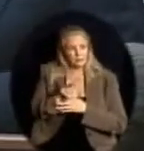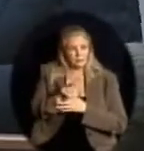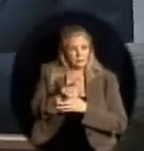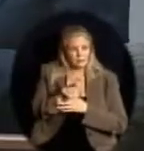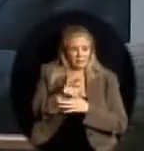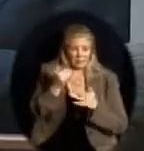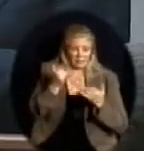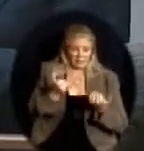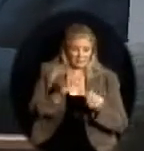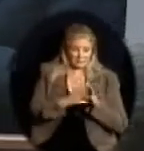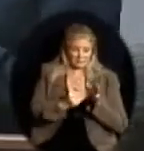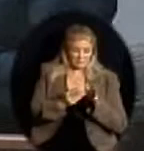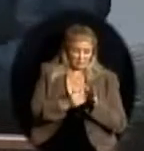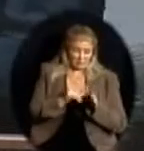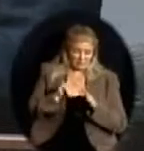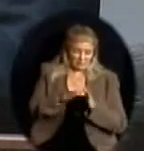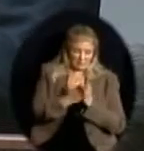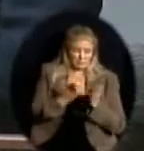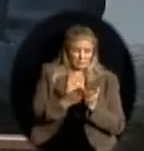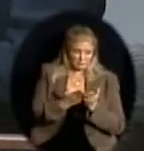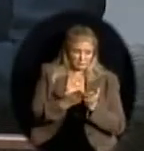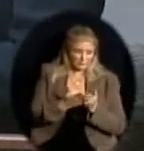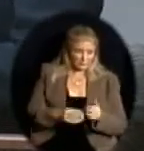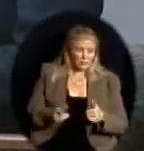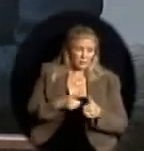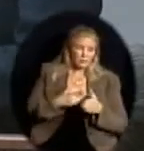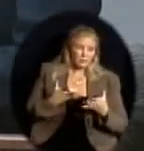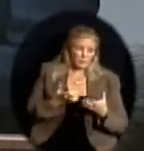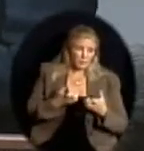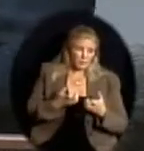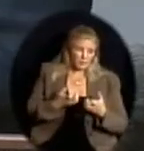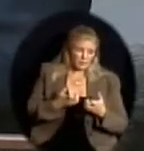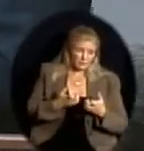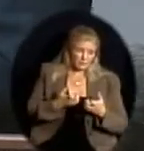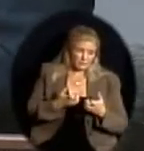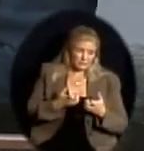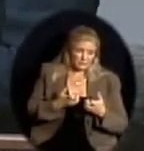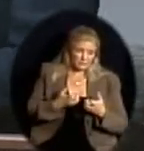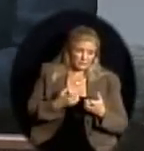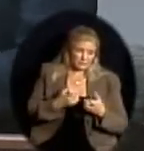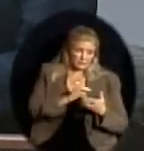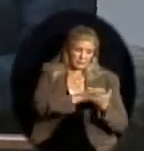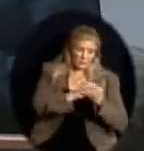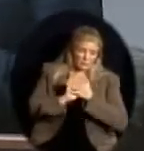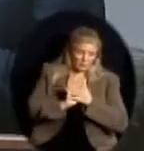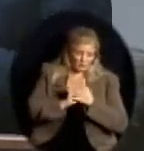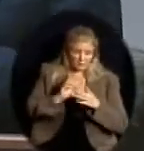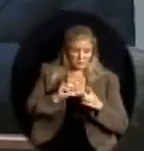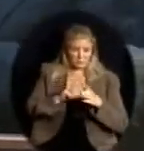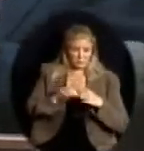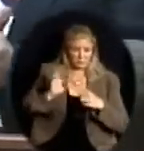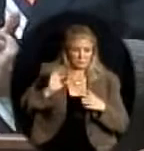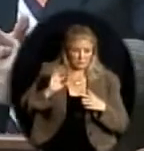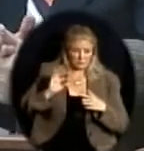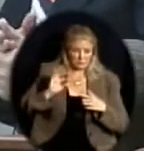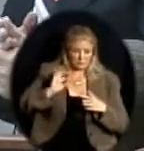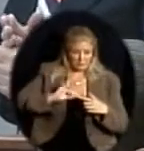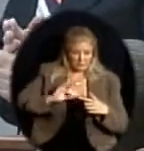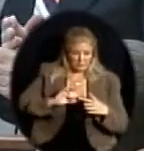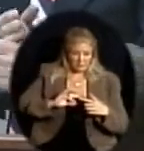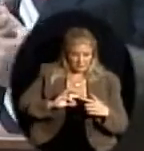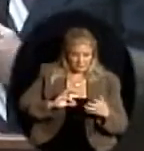I first want to address credits for this. I can only lay credit to the first five or ten